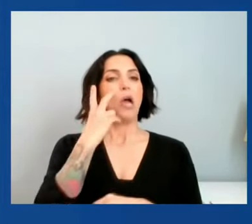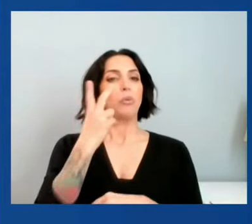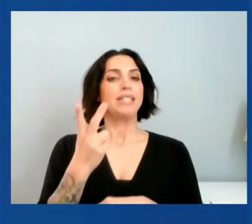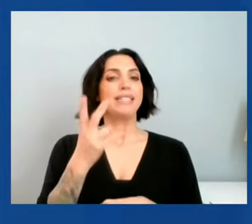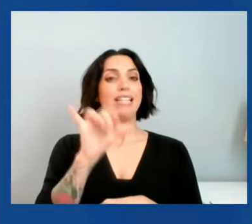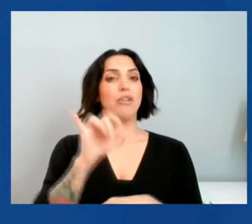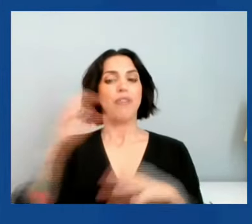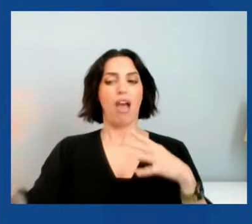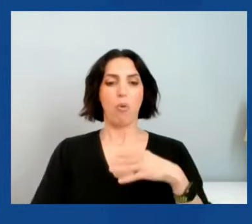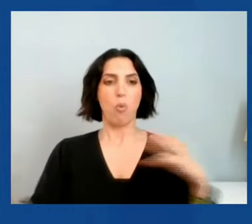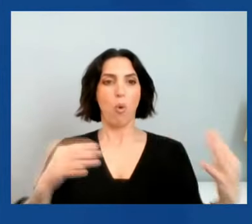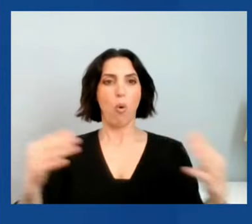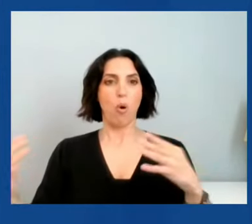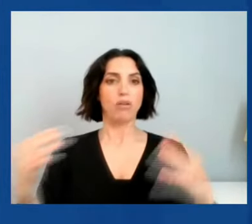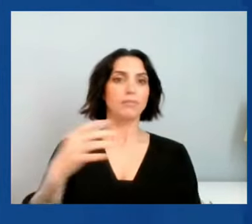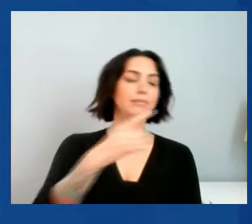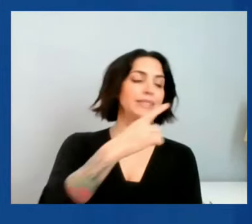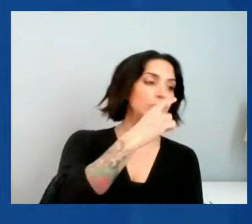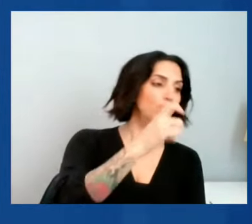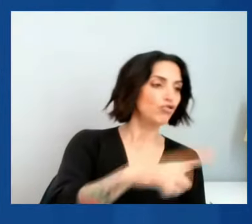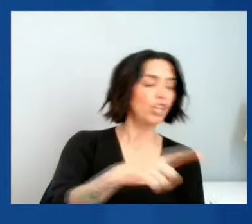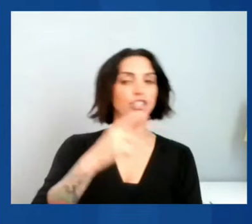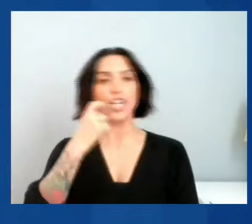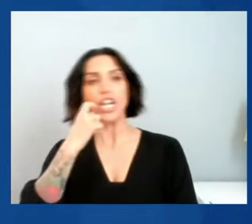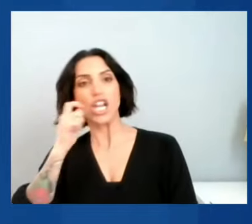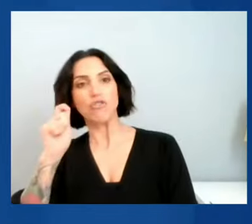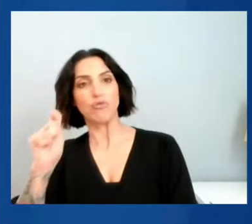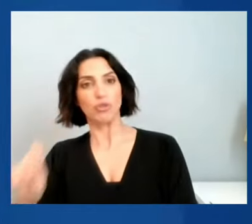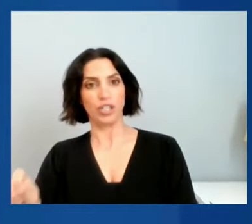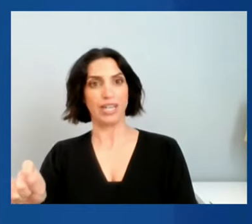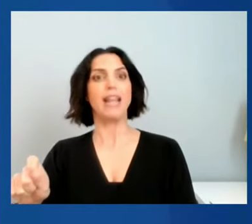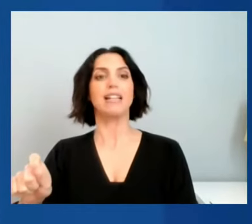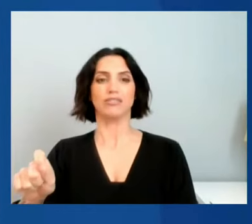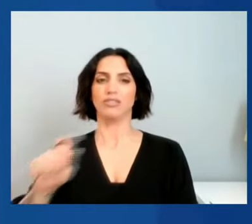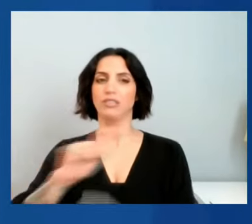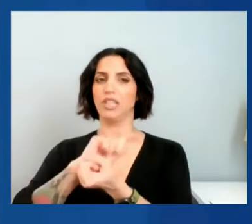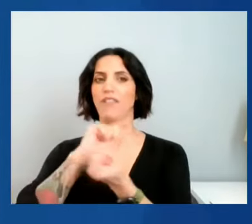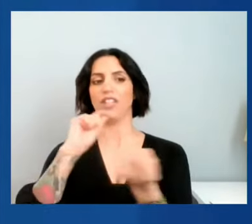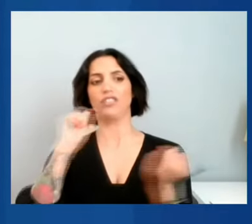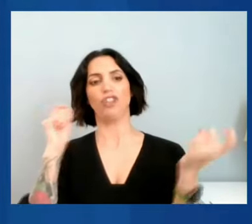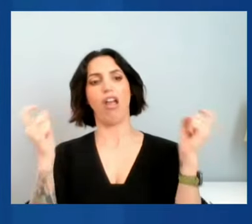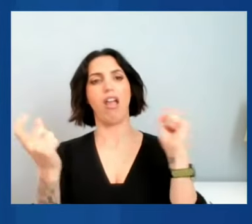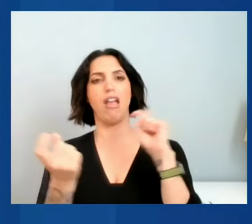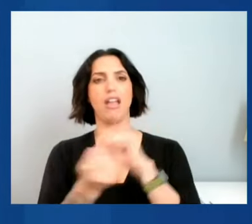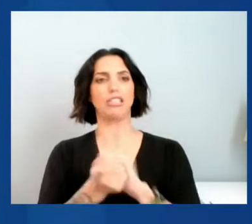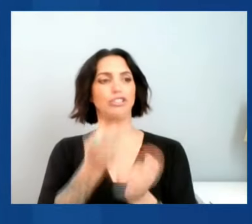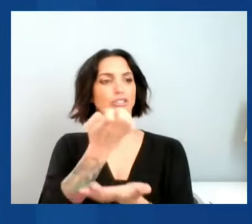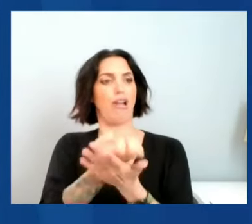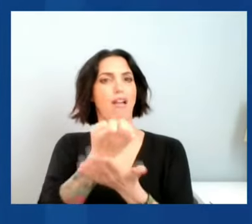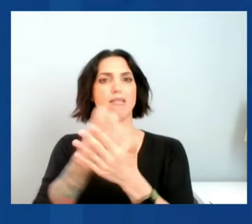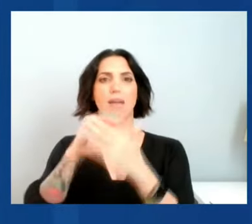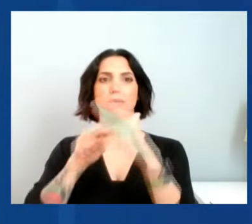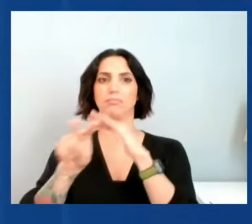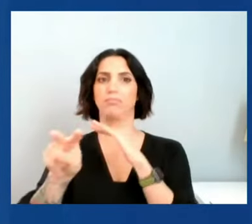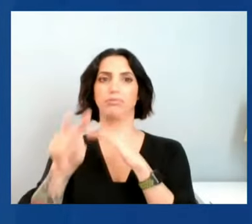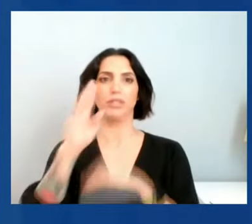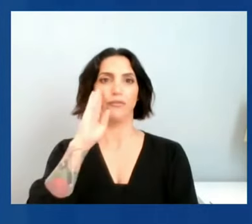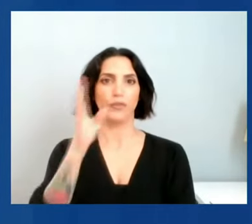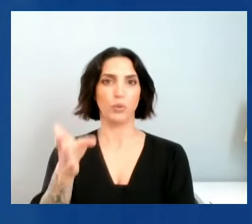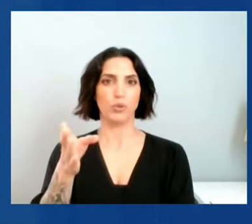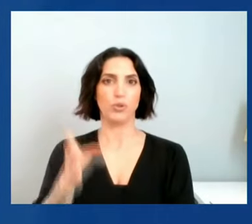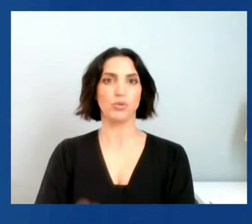Russia and Ukraine has redrawn the contours of the world economic outlook. Vladimir